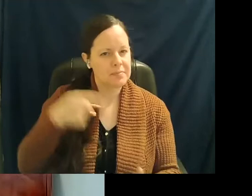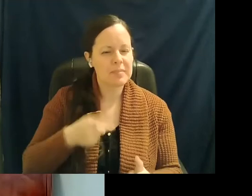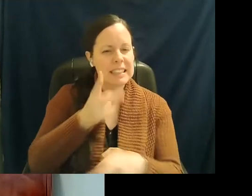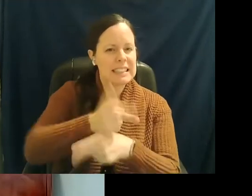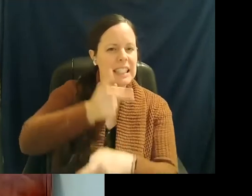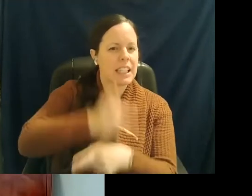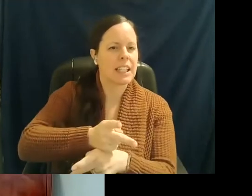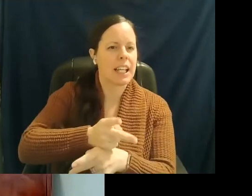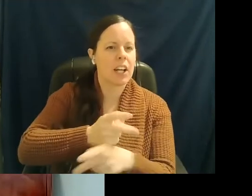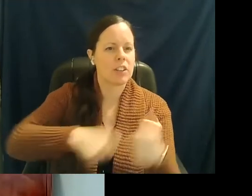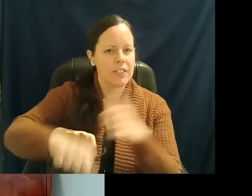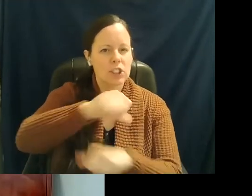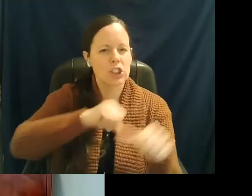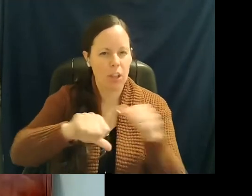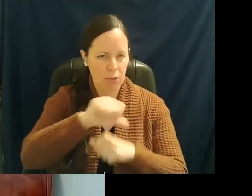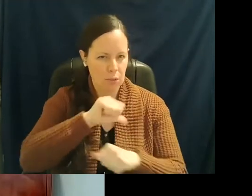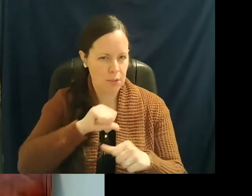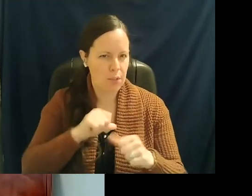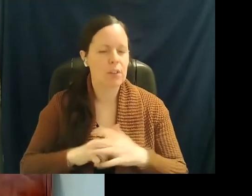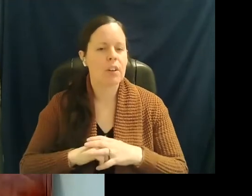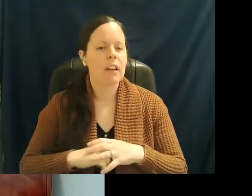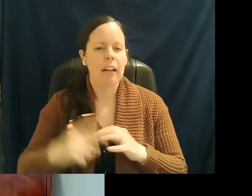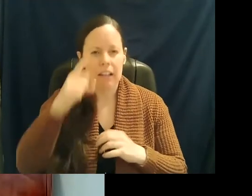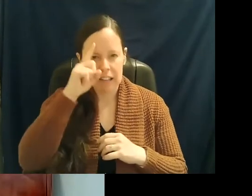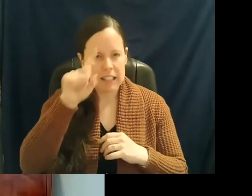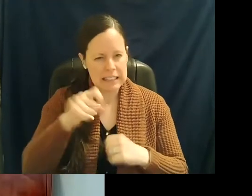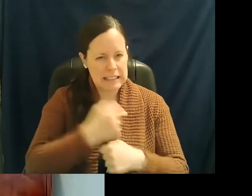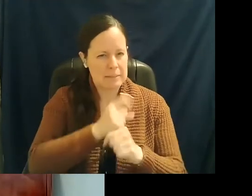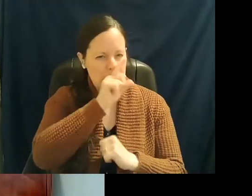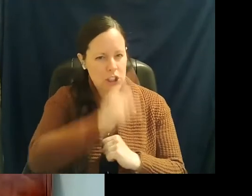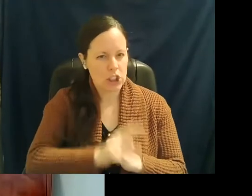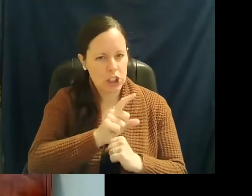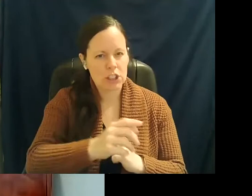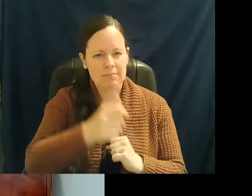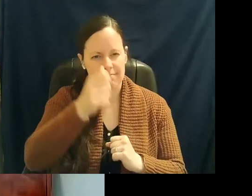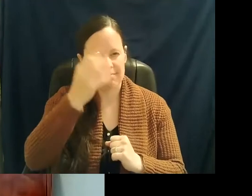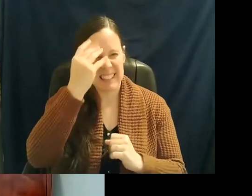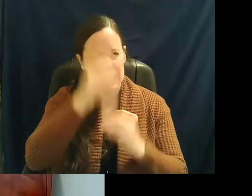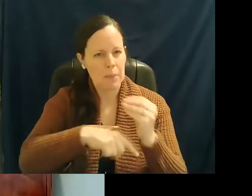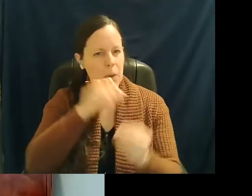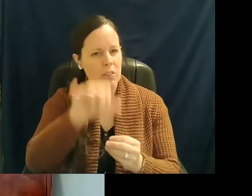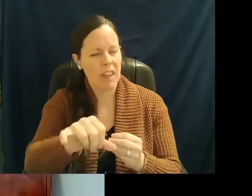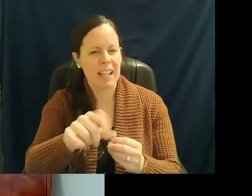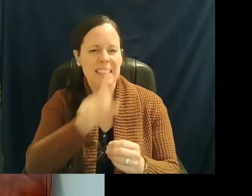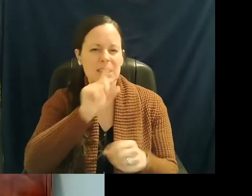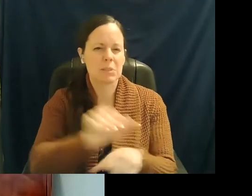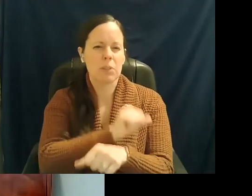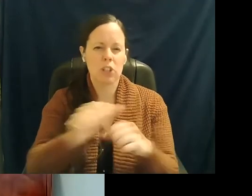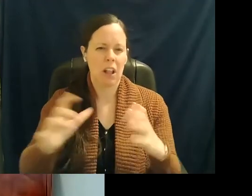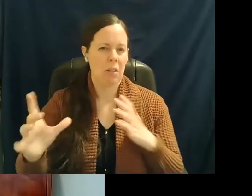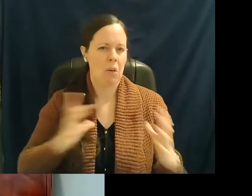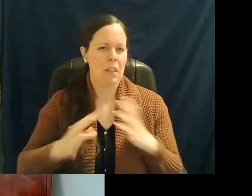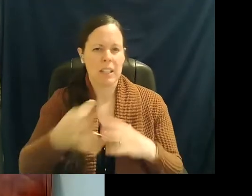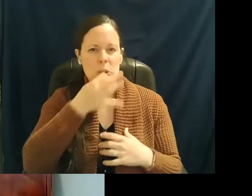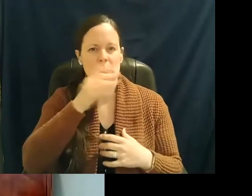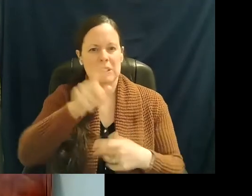of each other. And I think we need to make sure that we keep that in the forefront of our mind, especially with the holidays coming around, that we really need to take care of